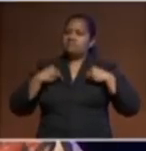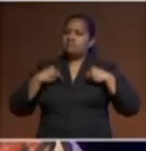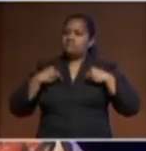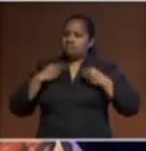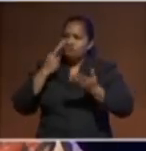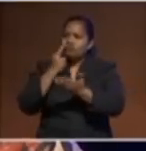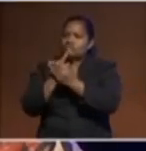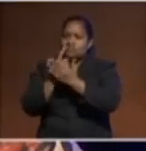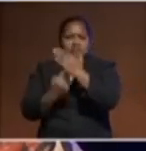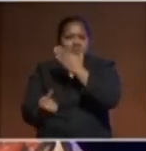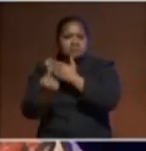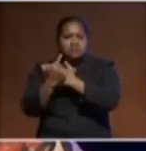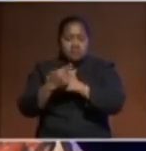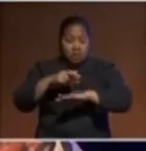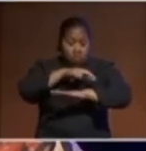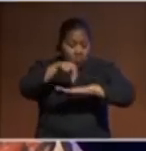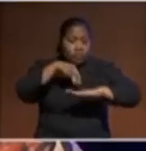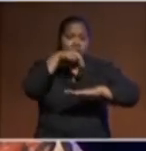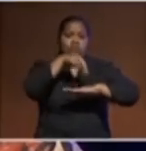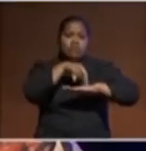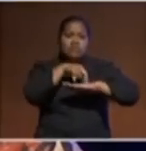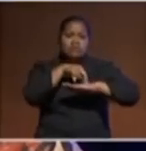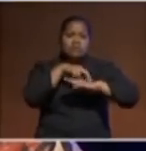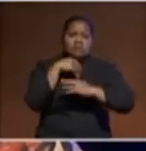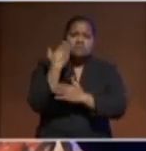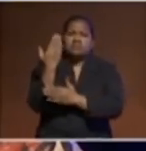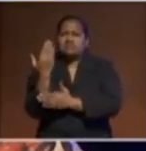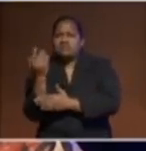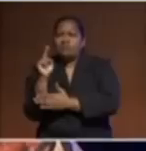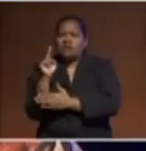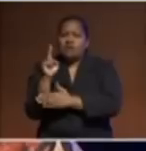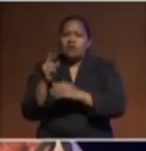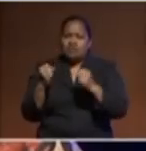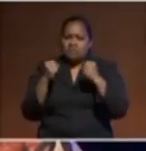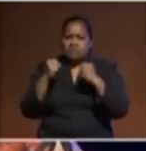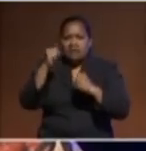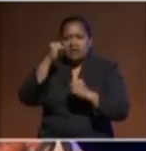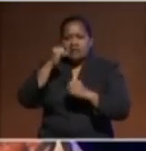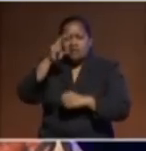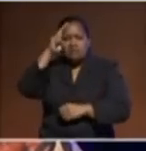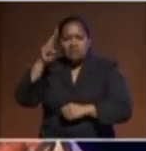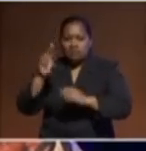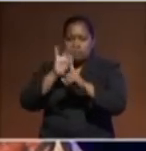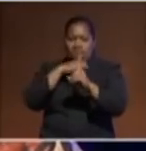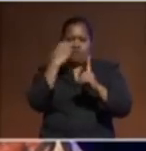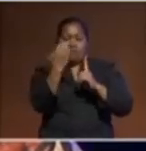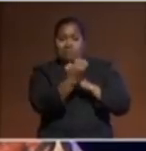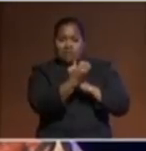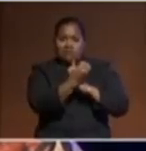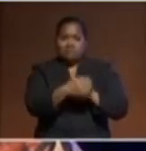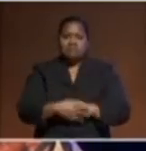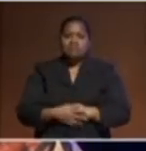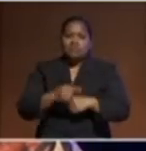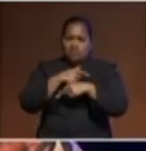Our region relies on a stable international environment if we are to achieve the aspirations we